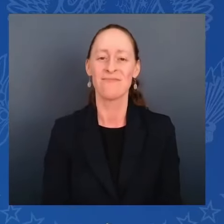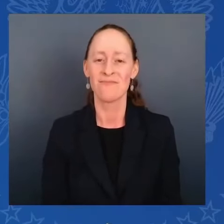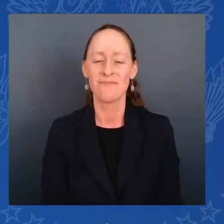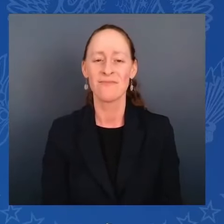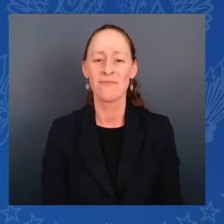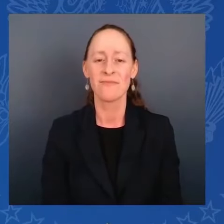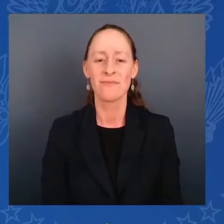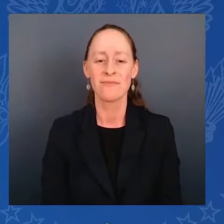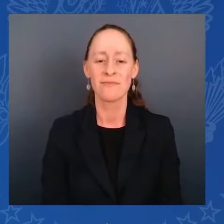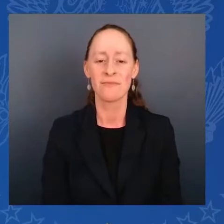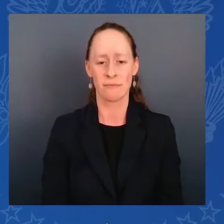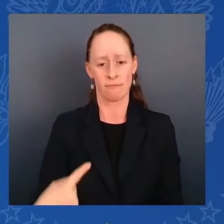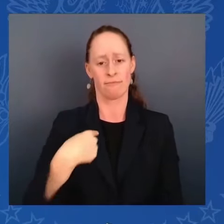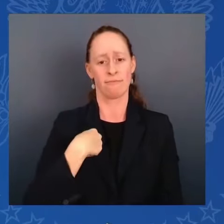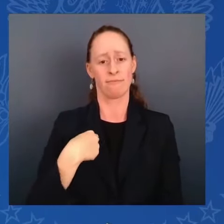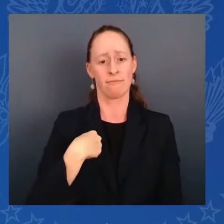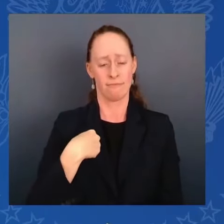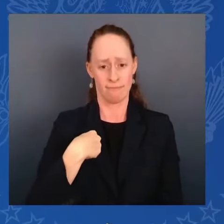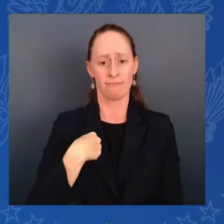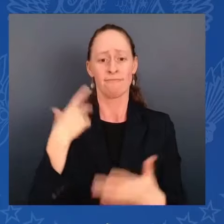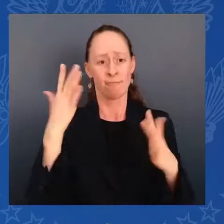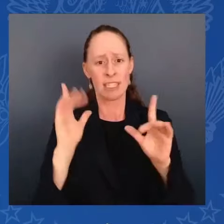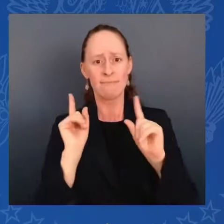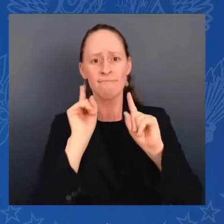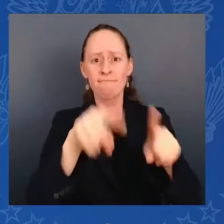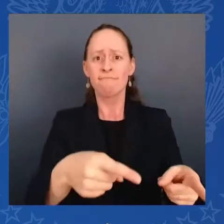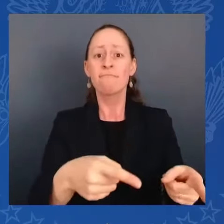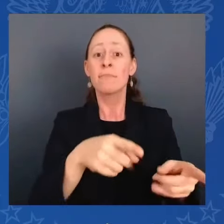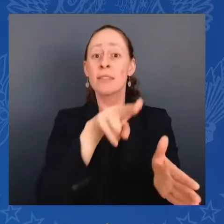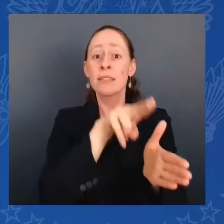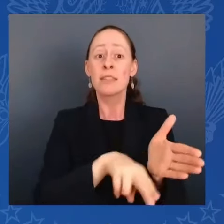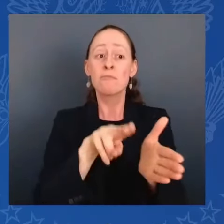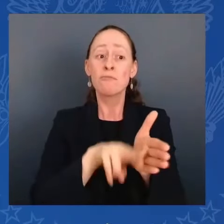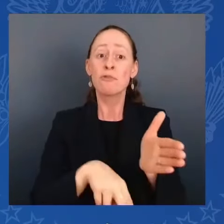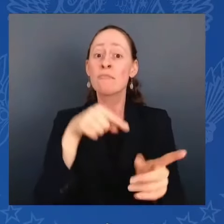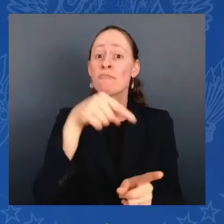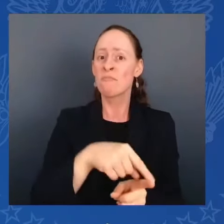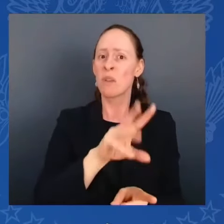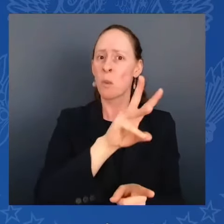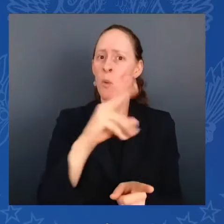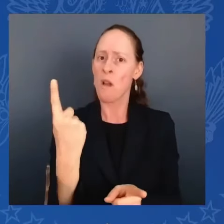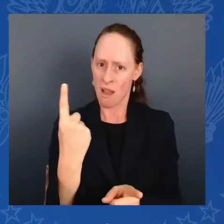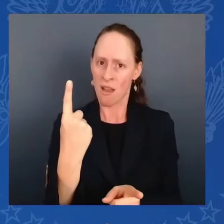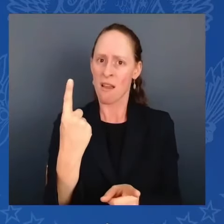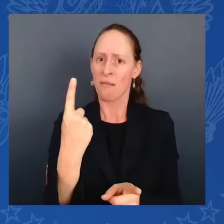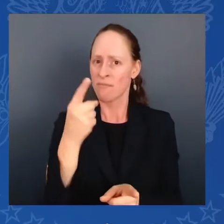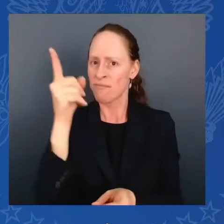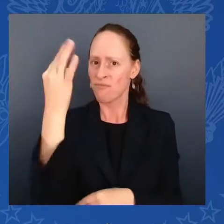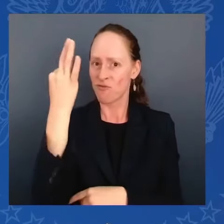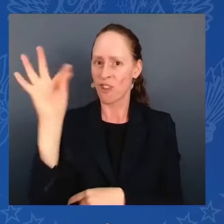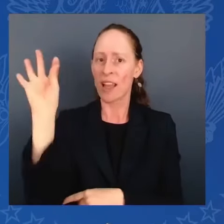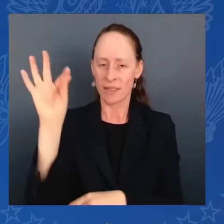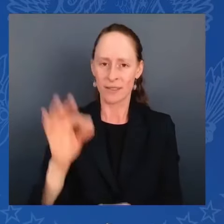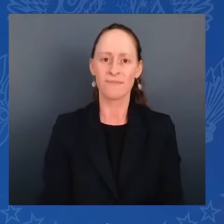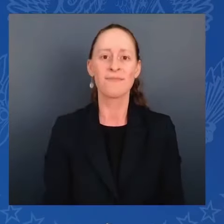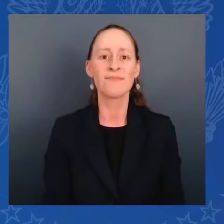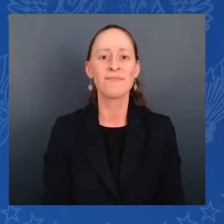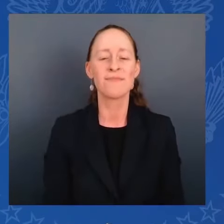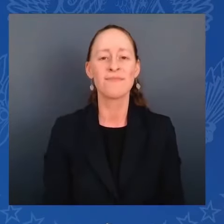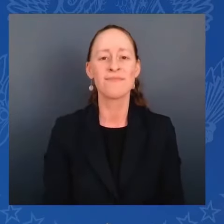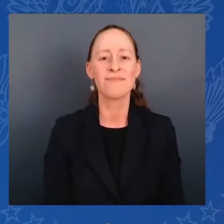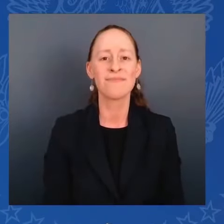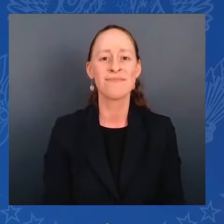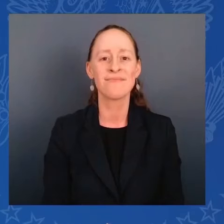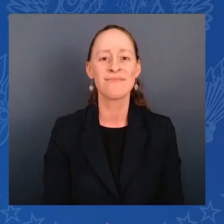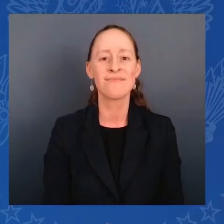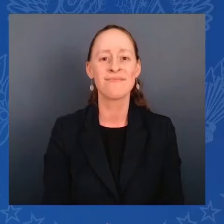in France. And the one that my — one of our colleagues, the former President, didn't want